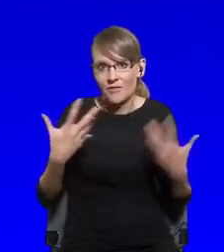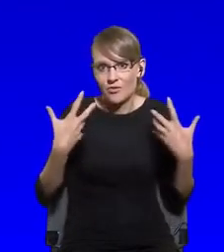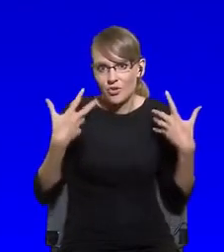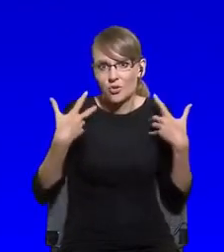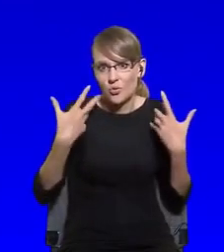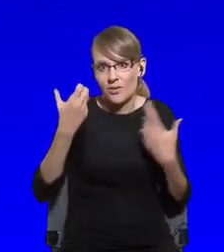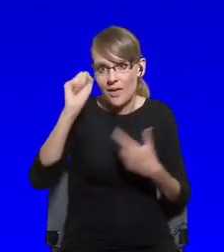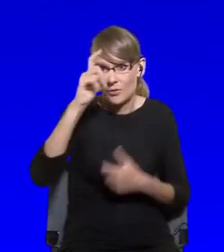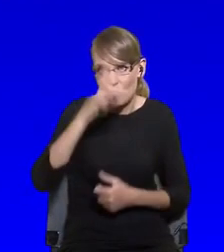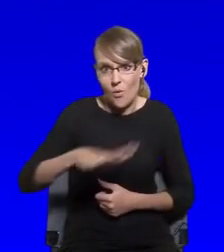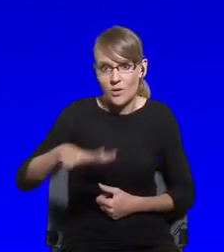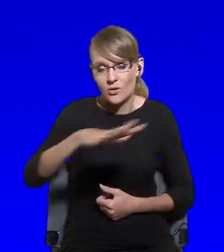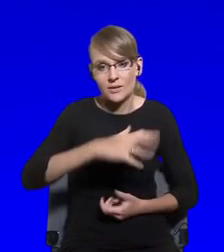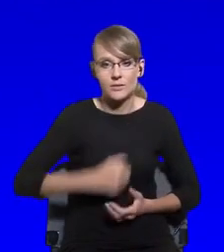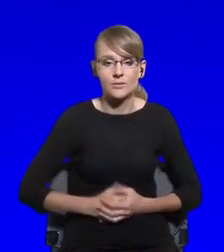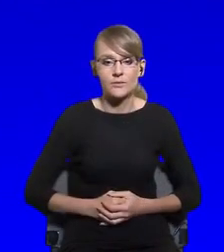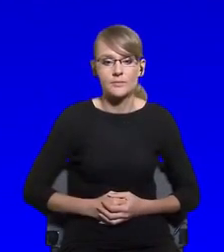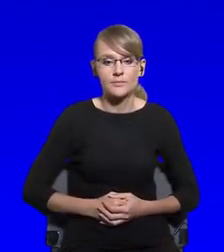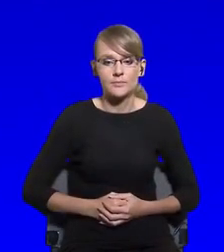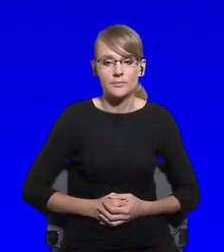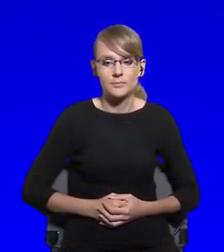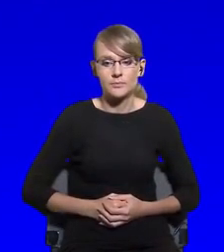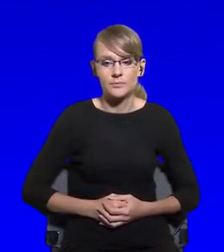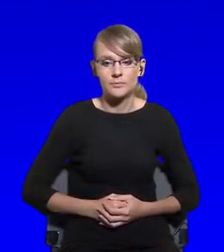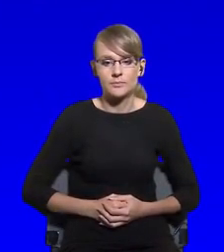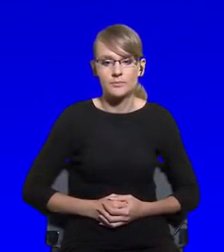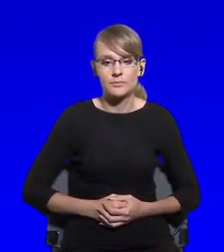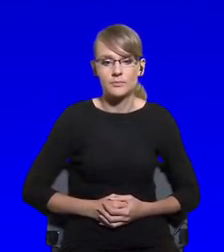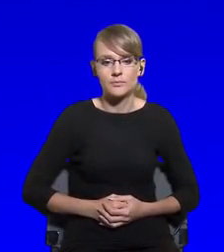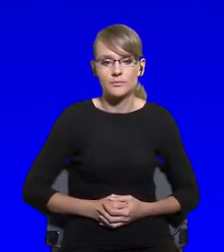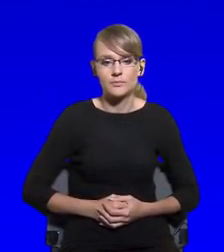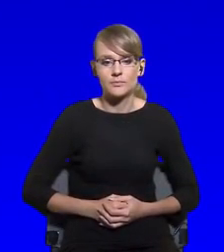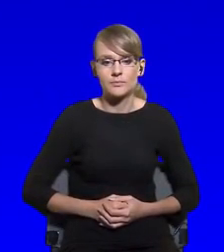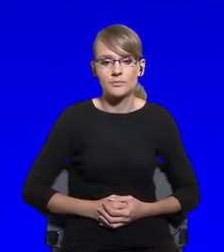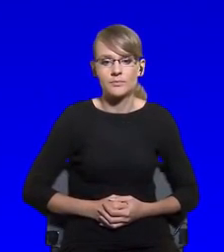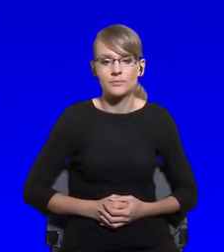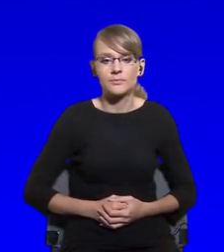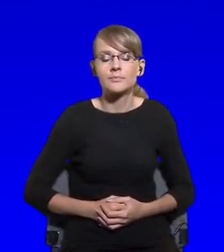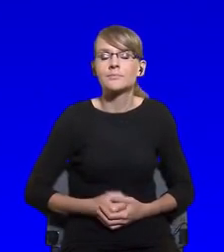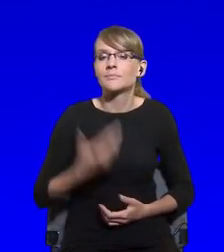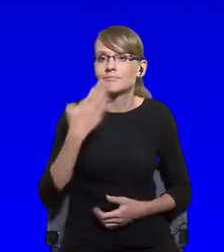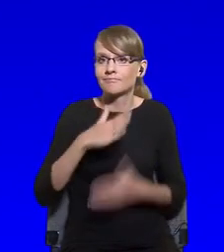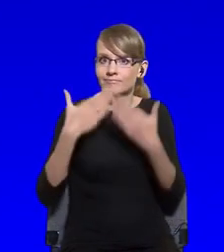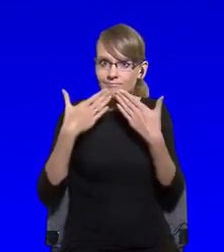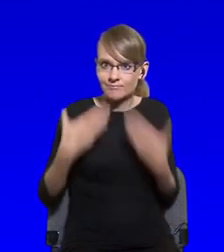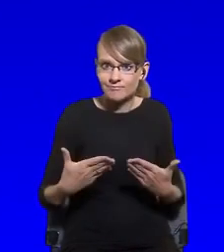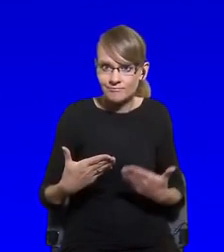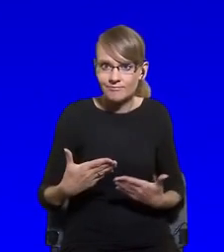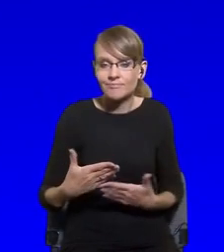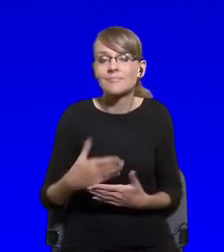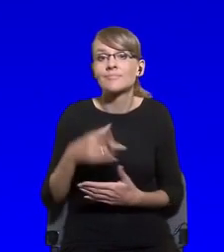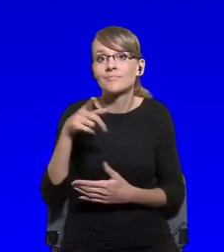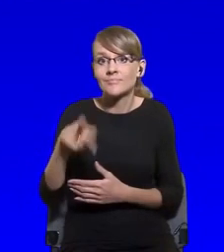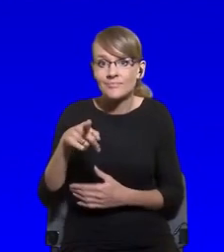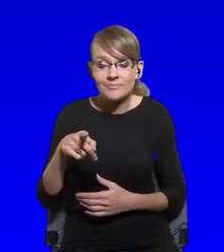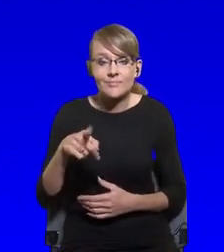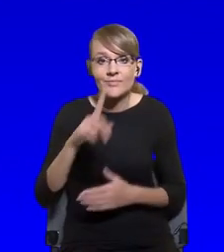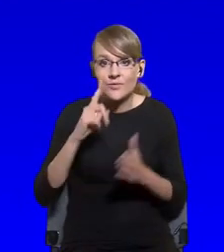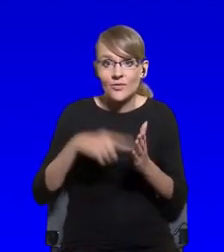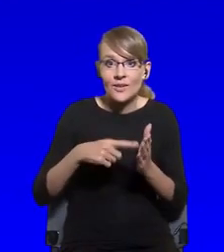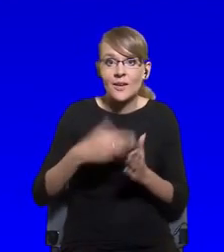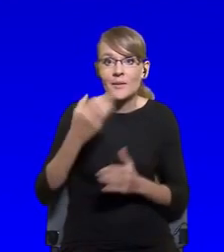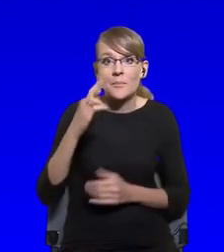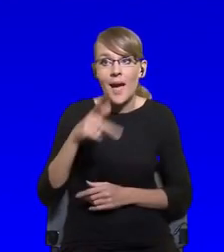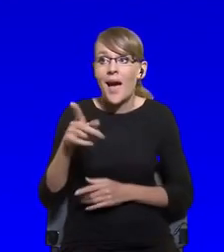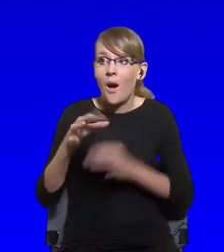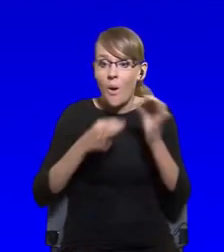Mark, and in the follow-up to what Mark has just said, perhaps one other thing worth mentioning, COVID